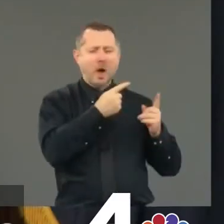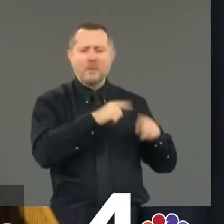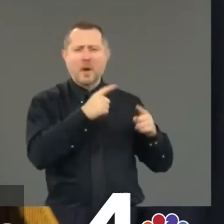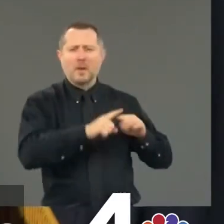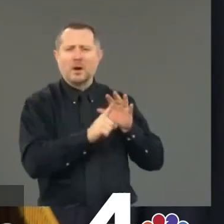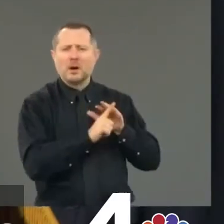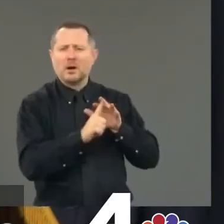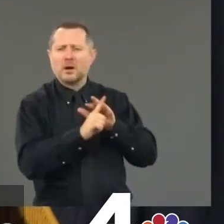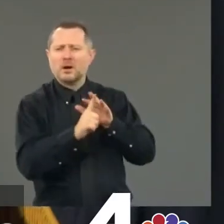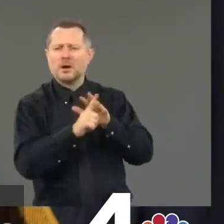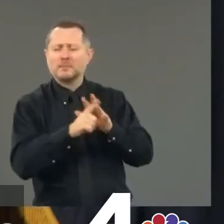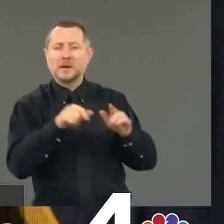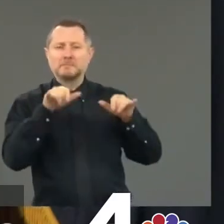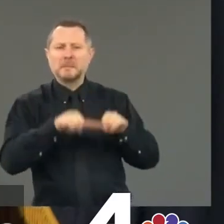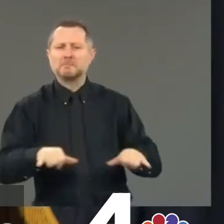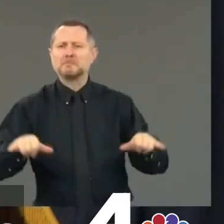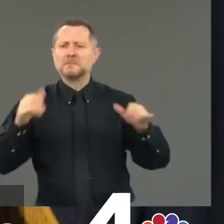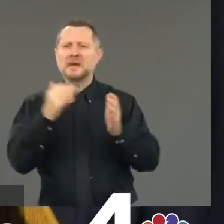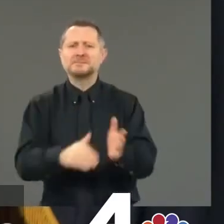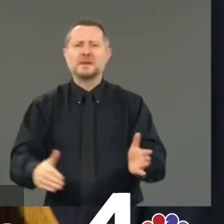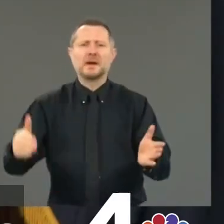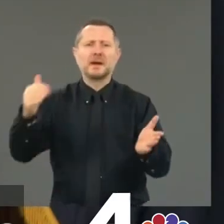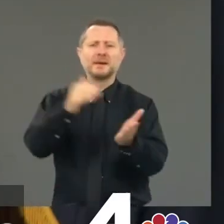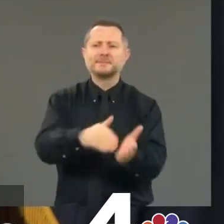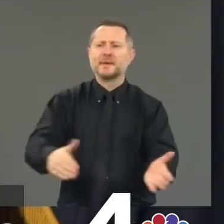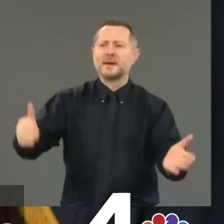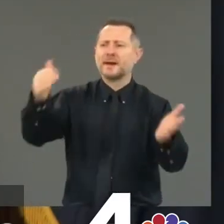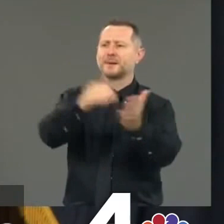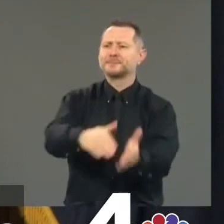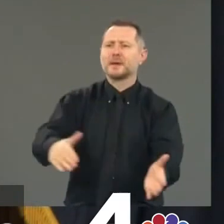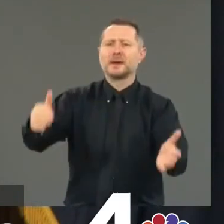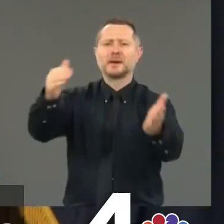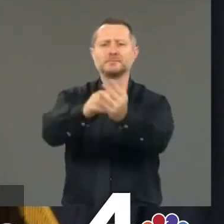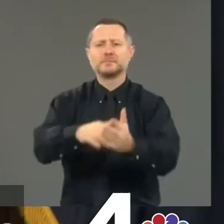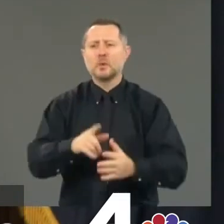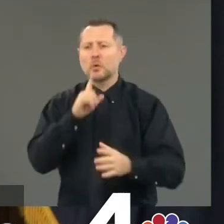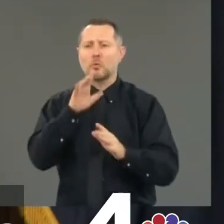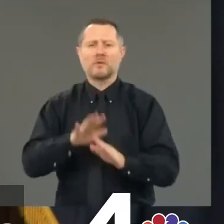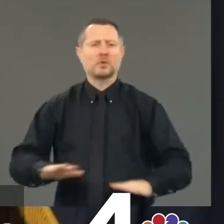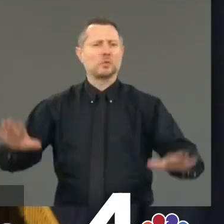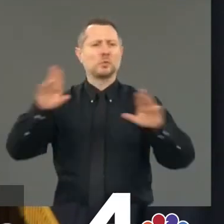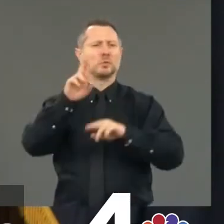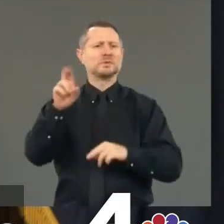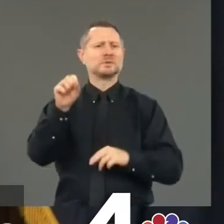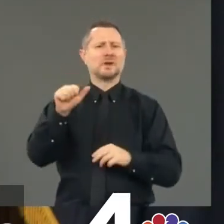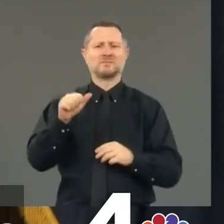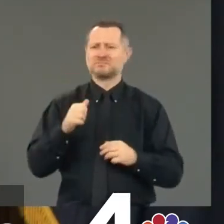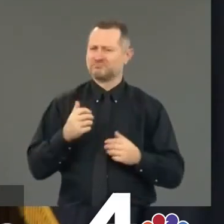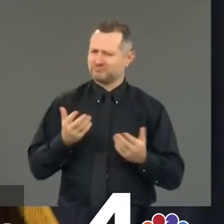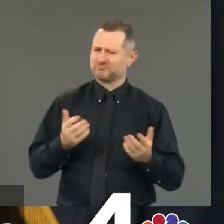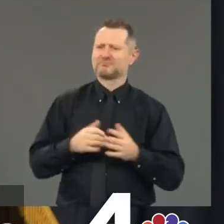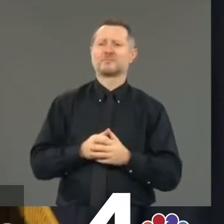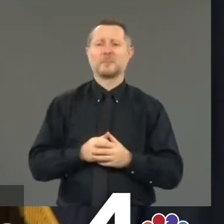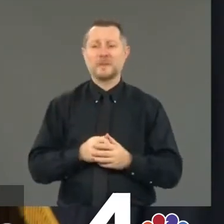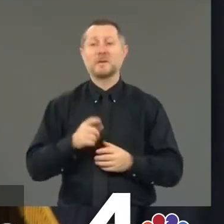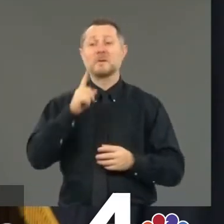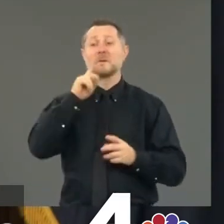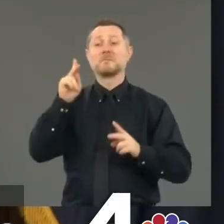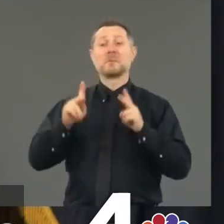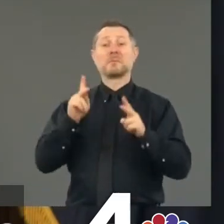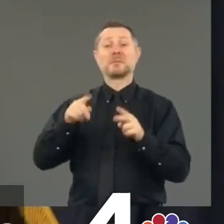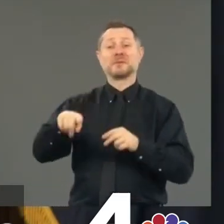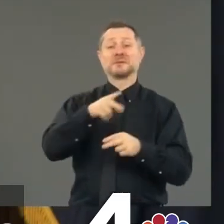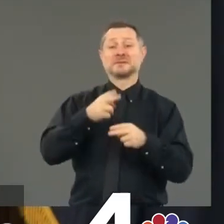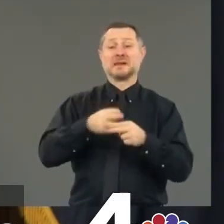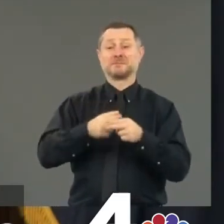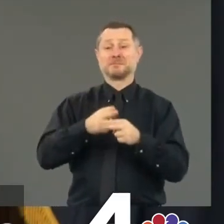same case in states all across this nation, where only the name changes, but the color stays the